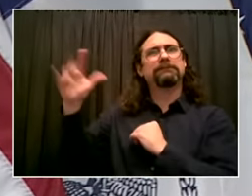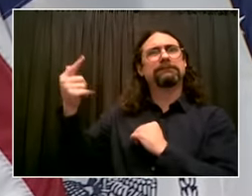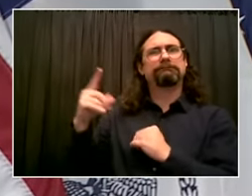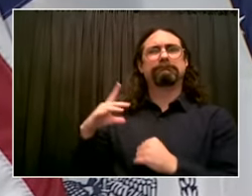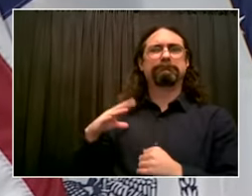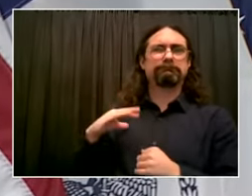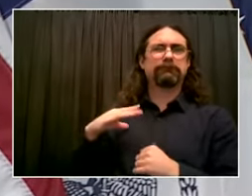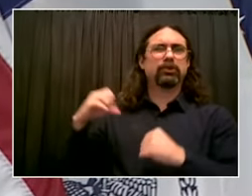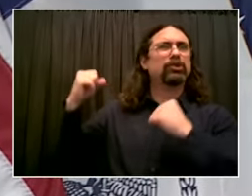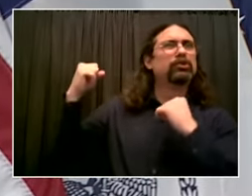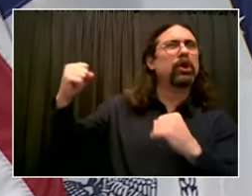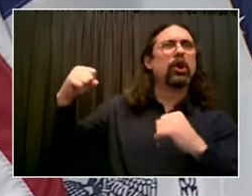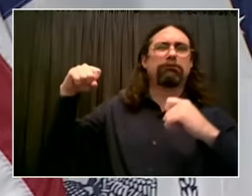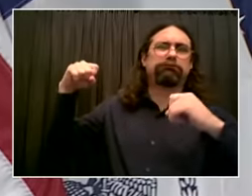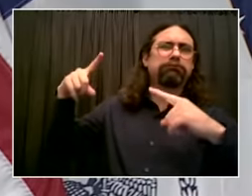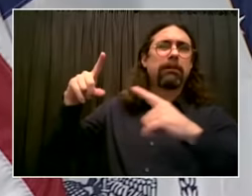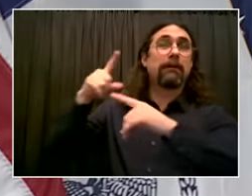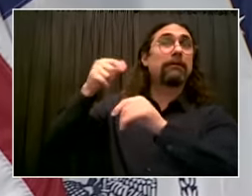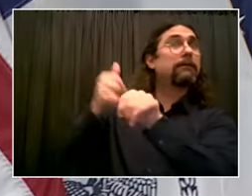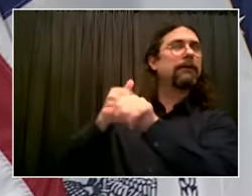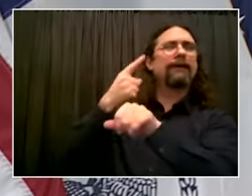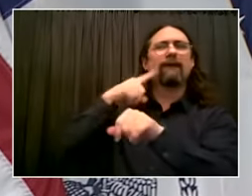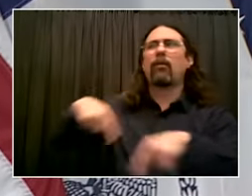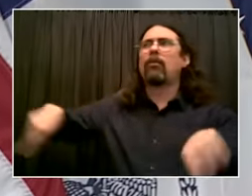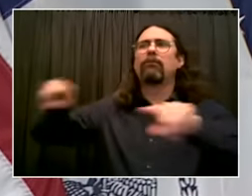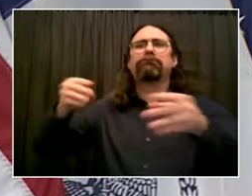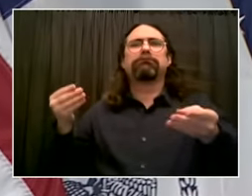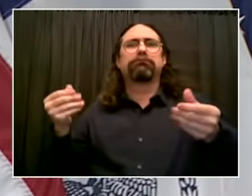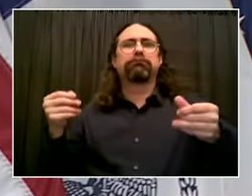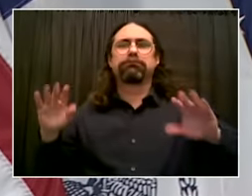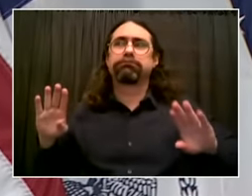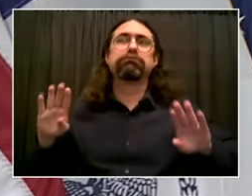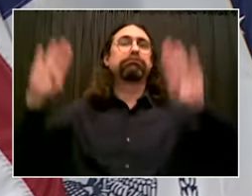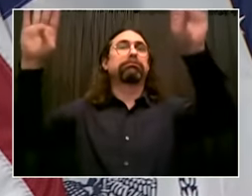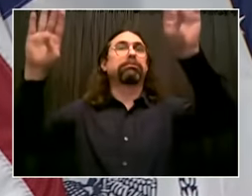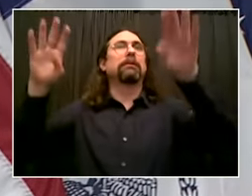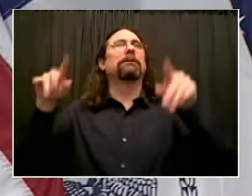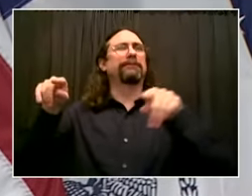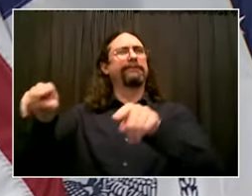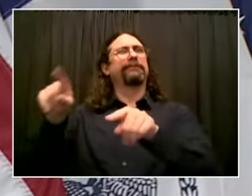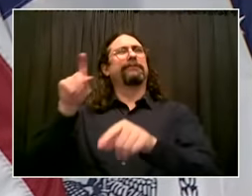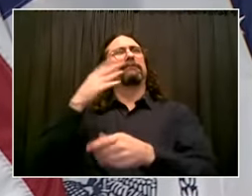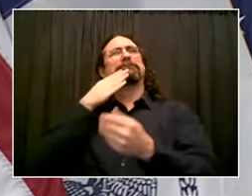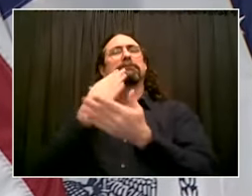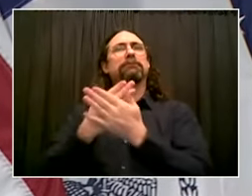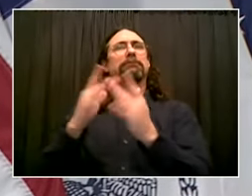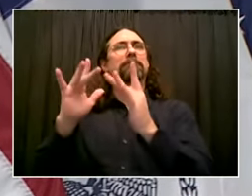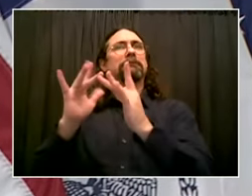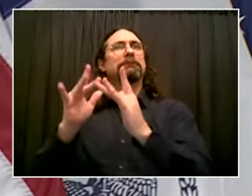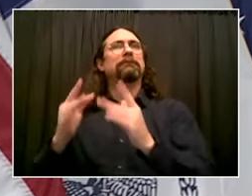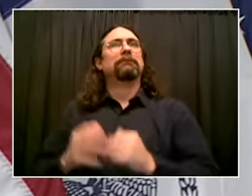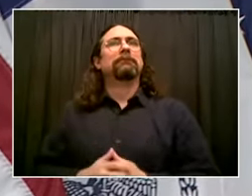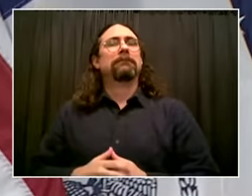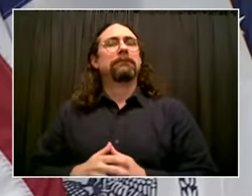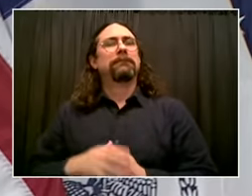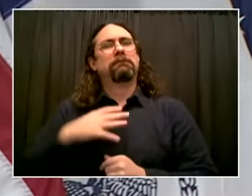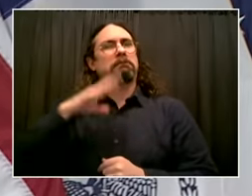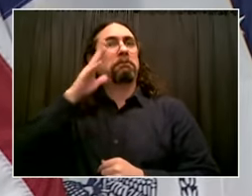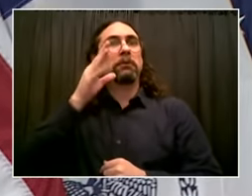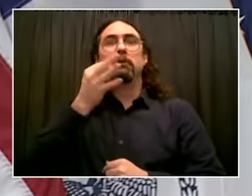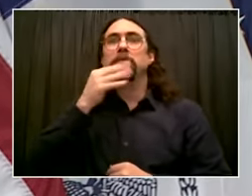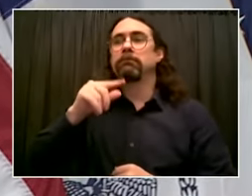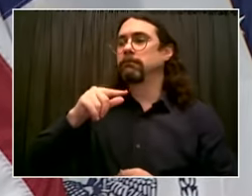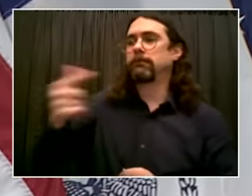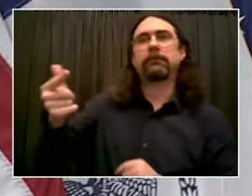equity and the way they go together. And I want you to hear from some folks who have really led the way, fighting for a fair